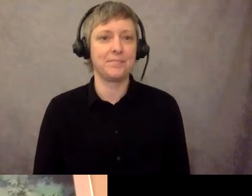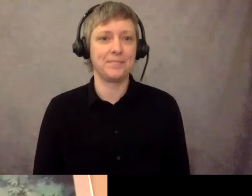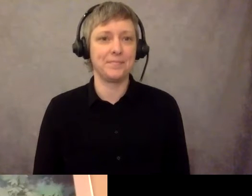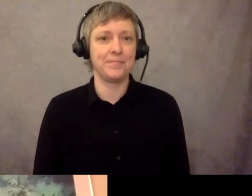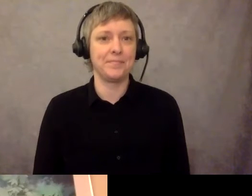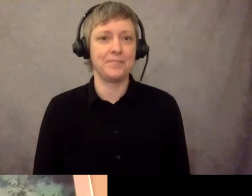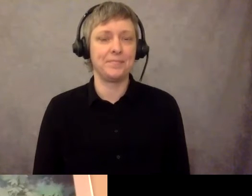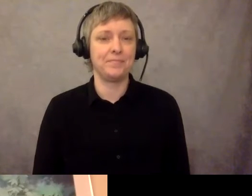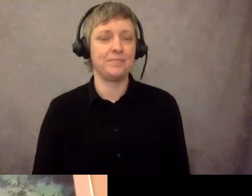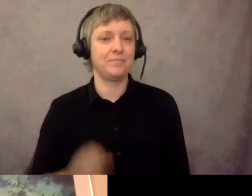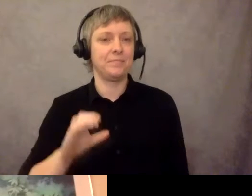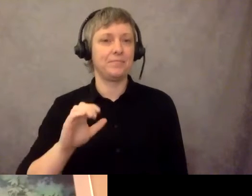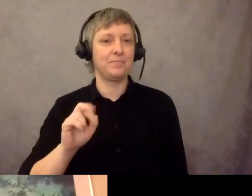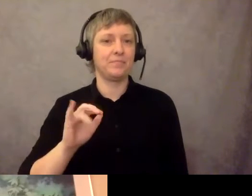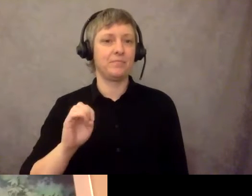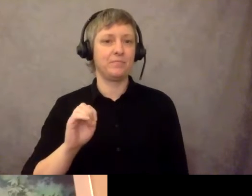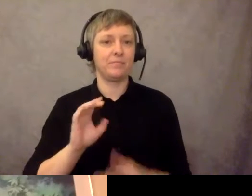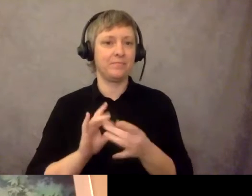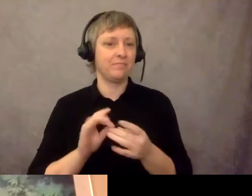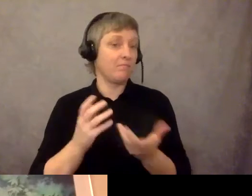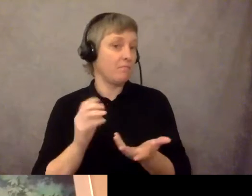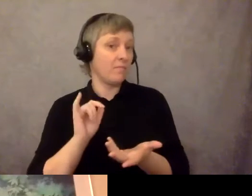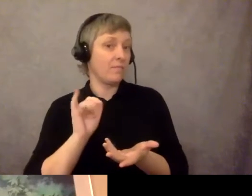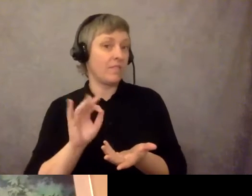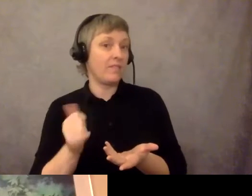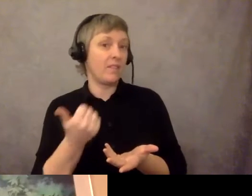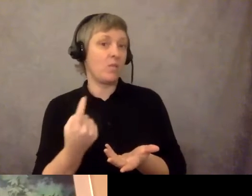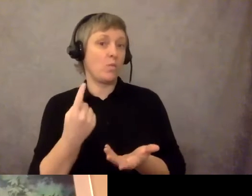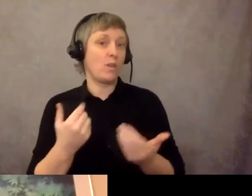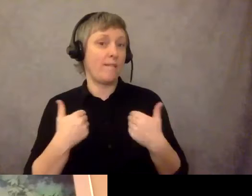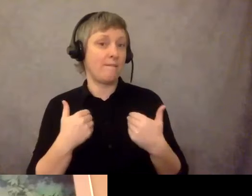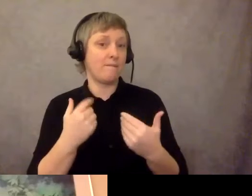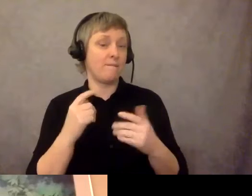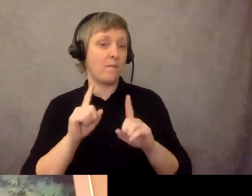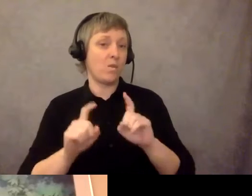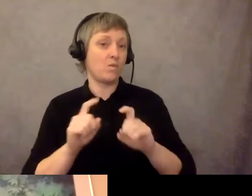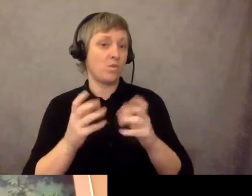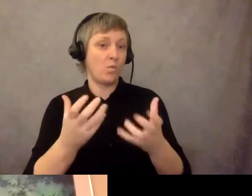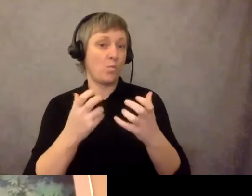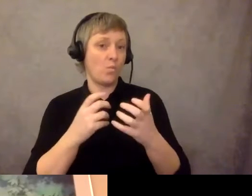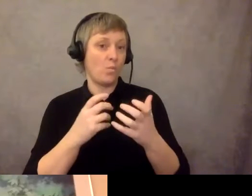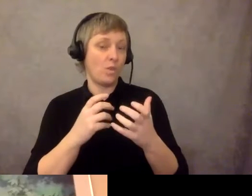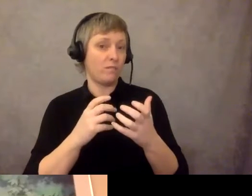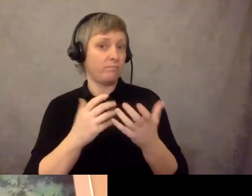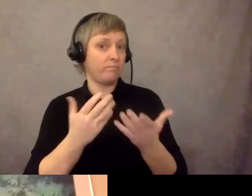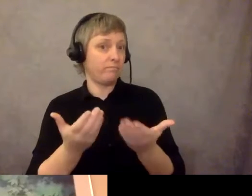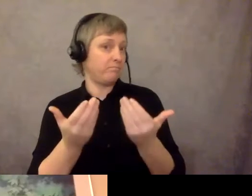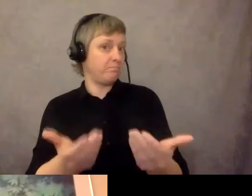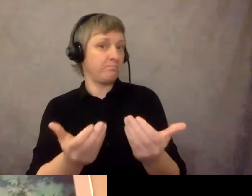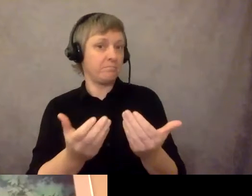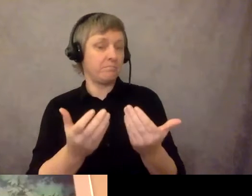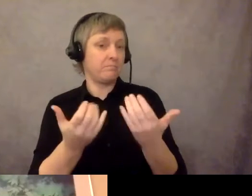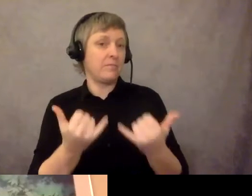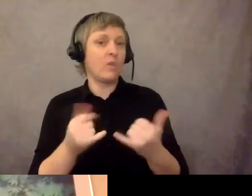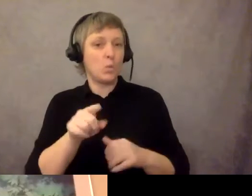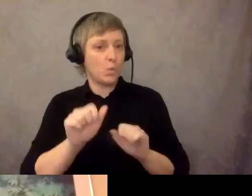Sure. If anybody has a question they'd like answered this evening, you can raise your hand and I will